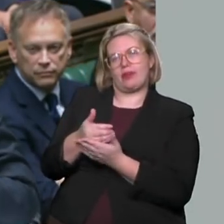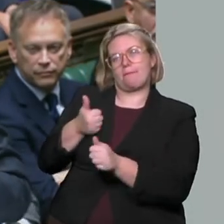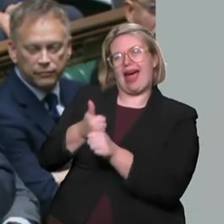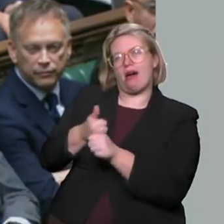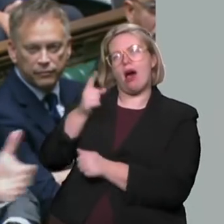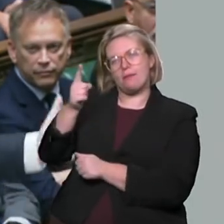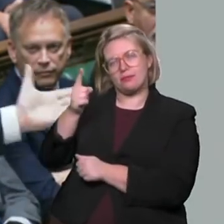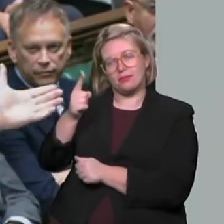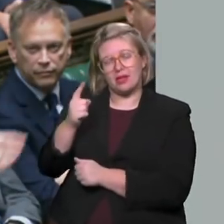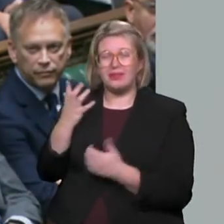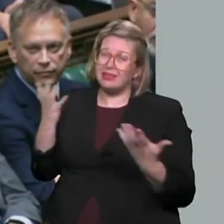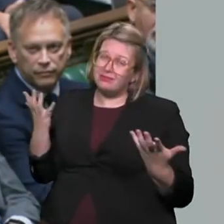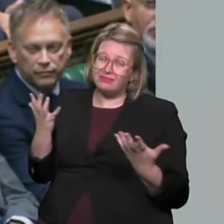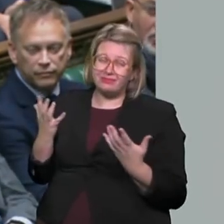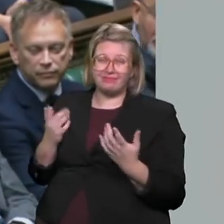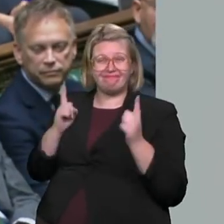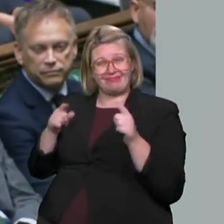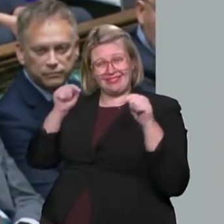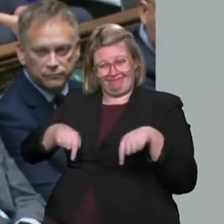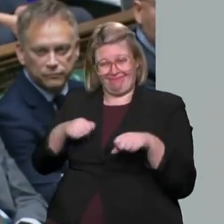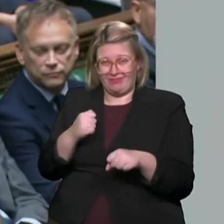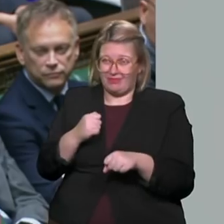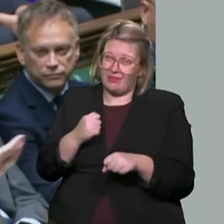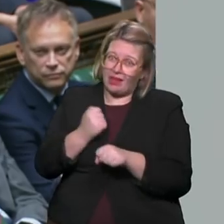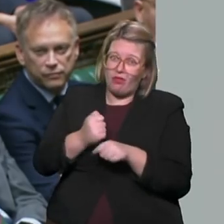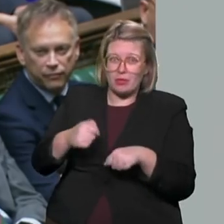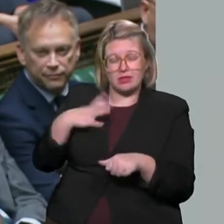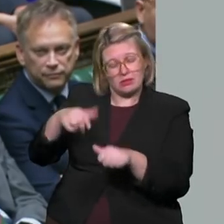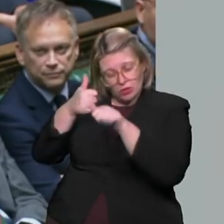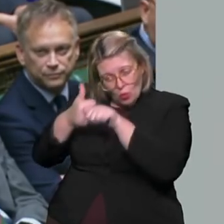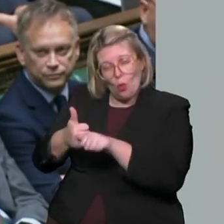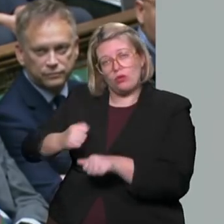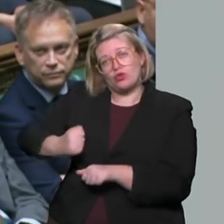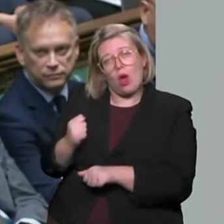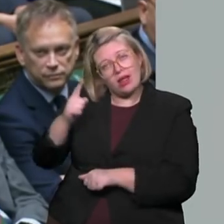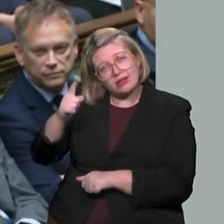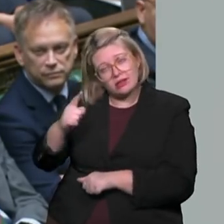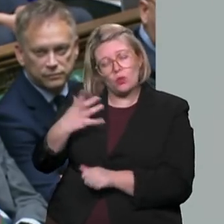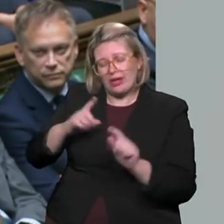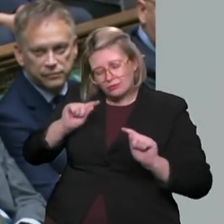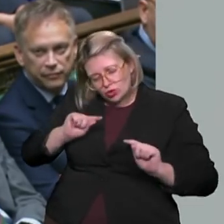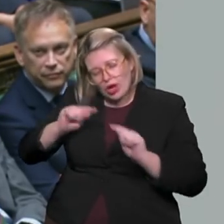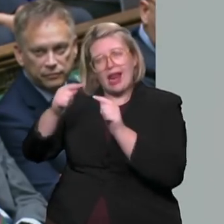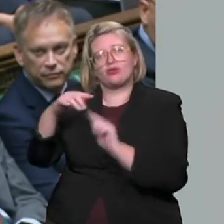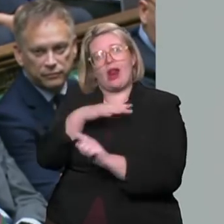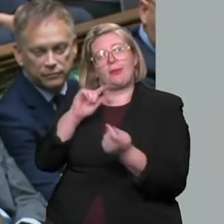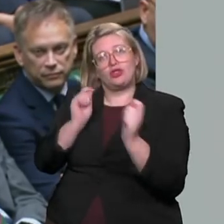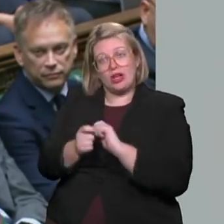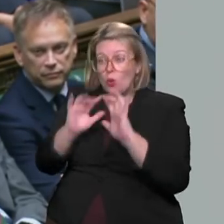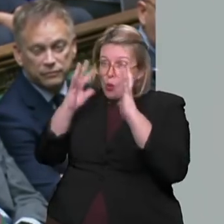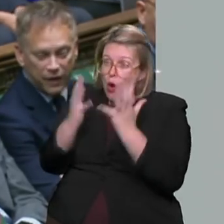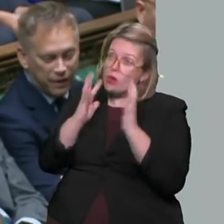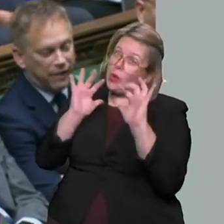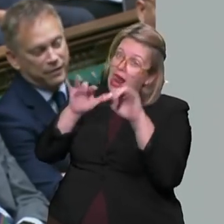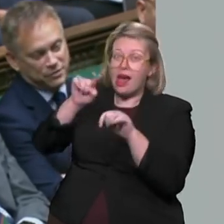could be no more vivid testimony to this government's commitment to Scotland or, indeed, to fighting climate change that the whole world is about